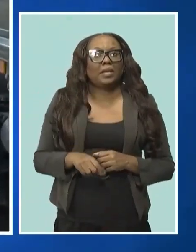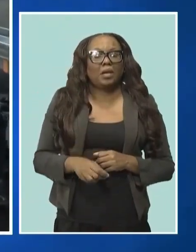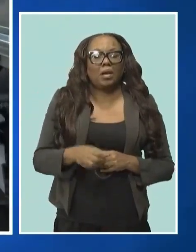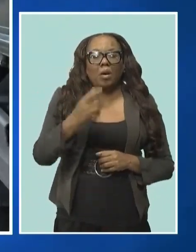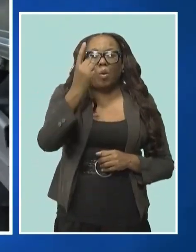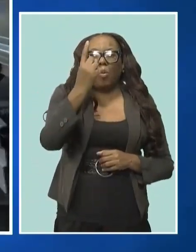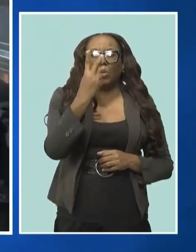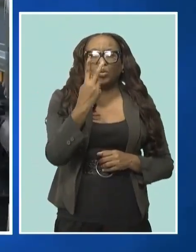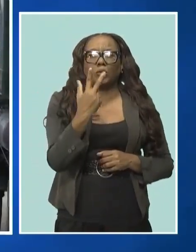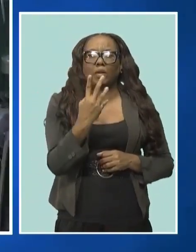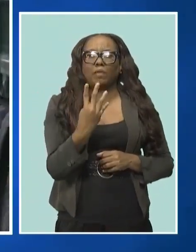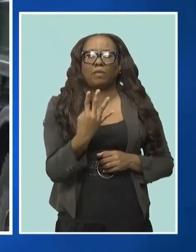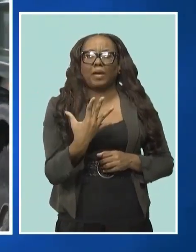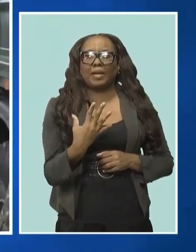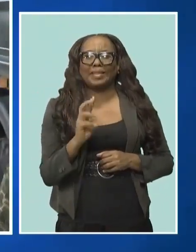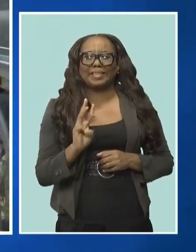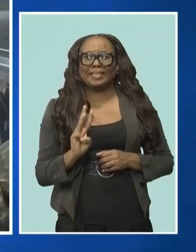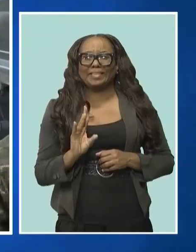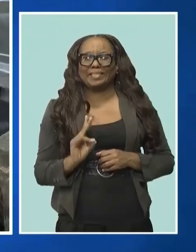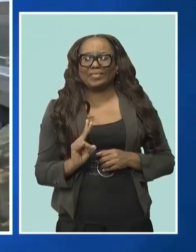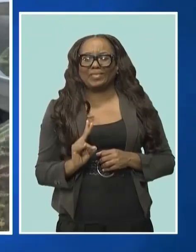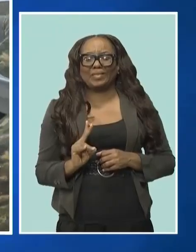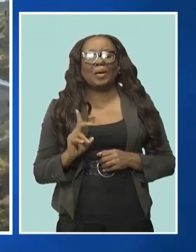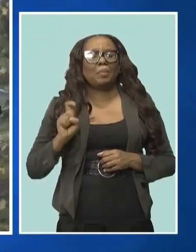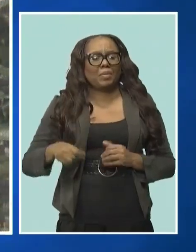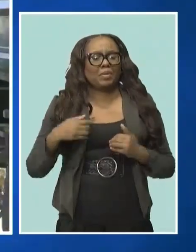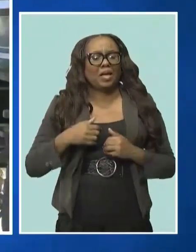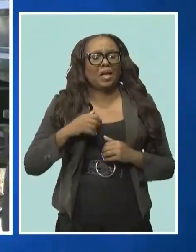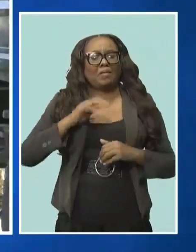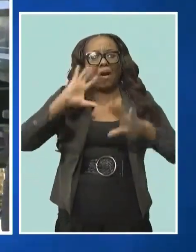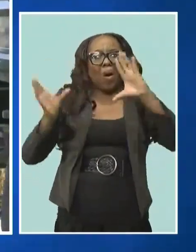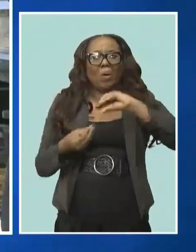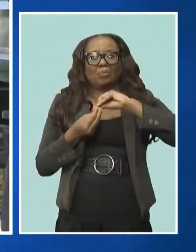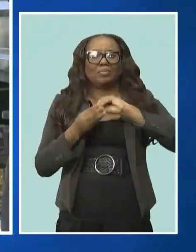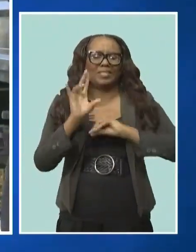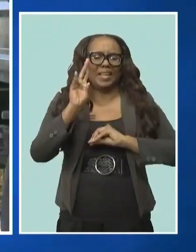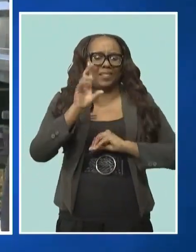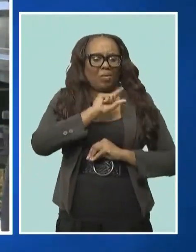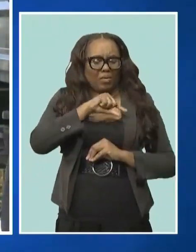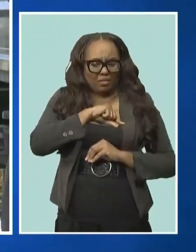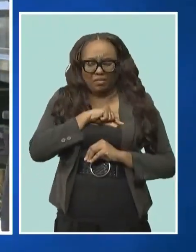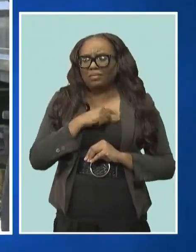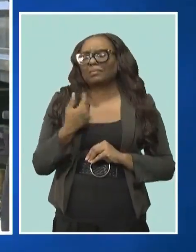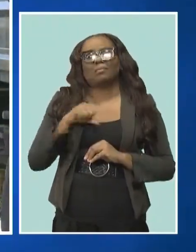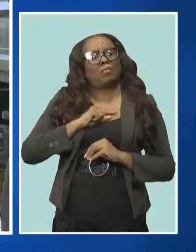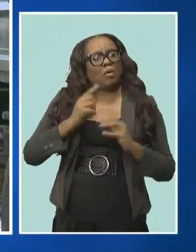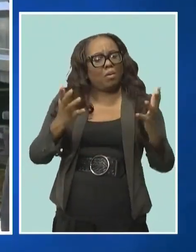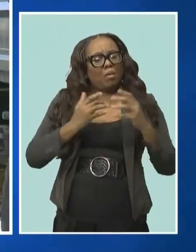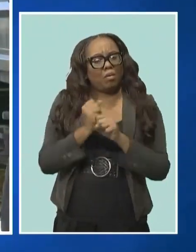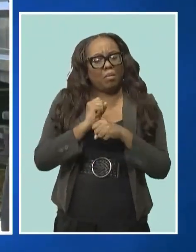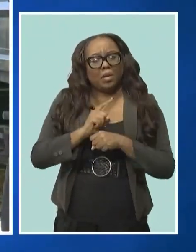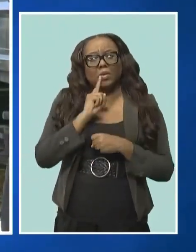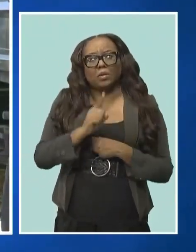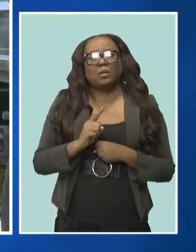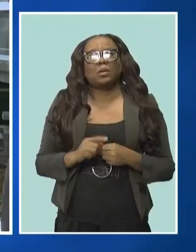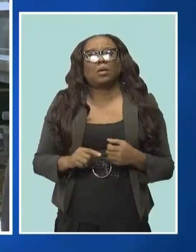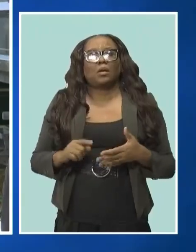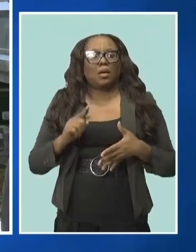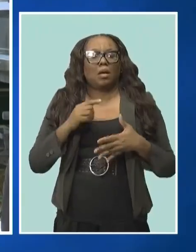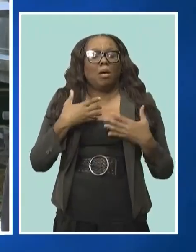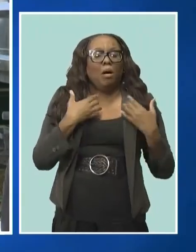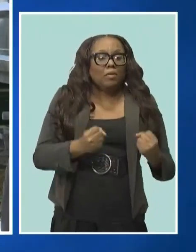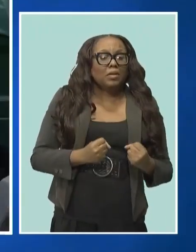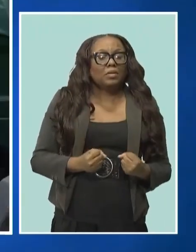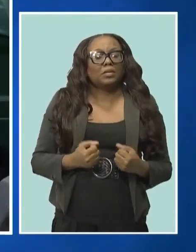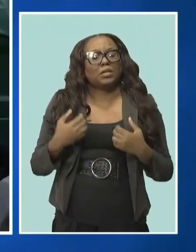have that embodiment at the end of the course. So we are looking for things of confidence, courage,